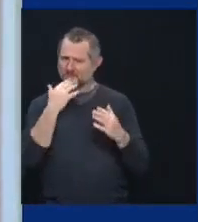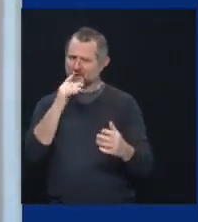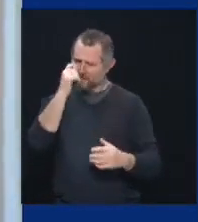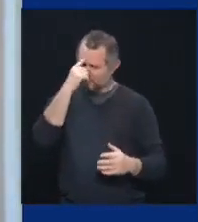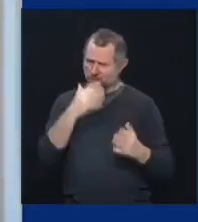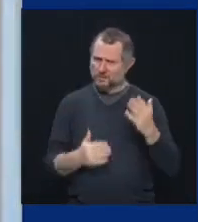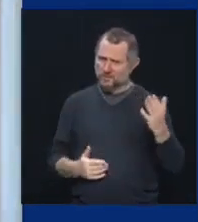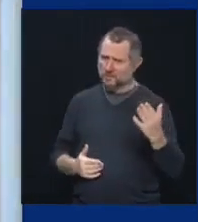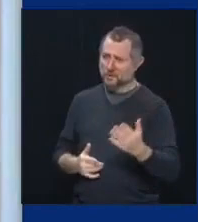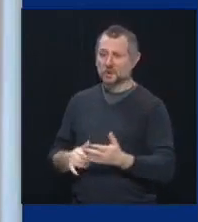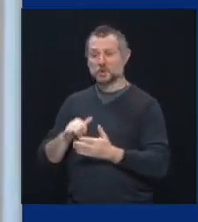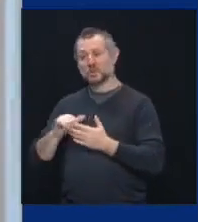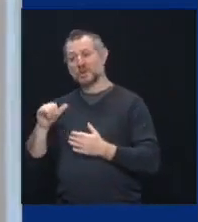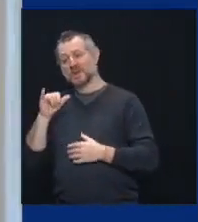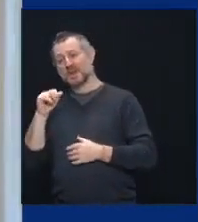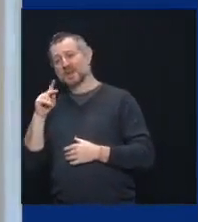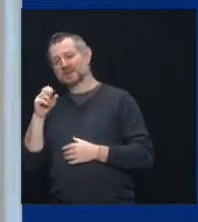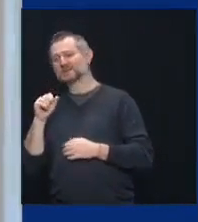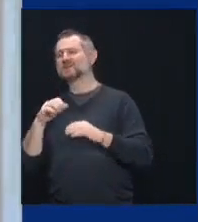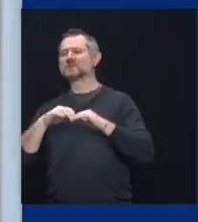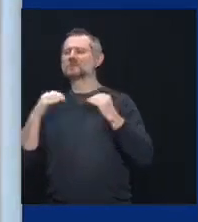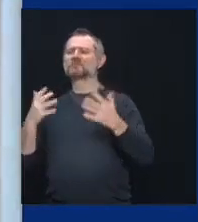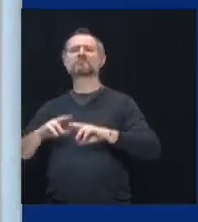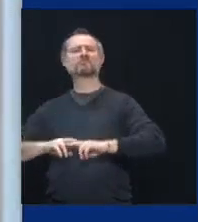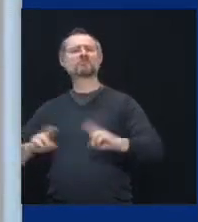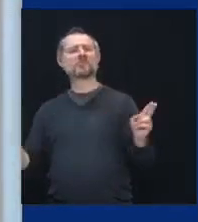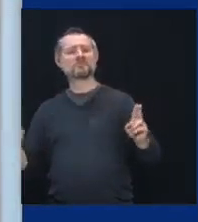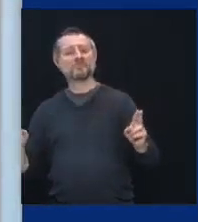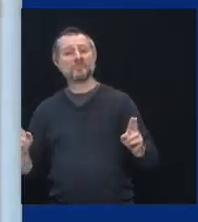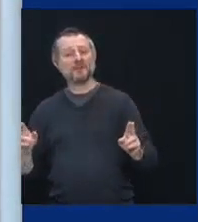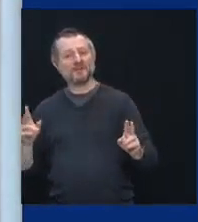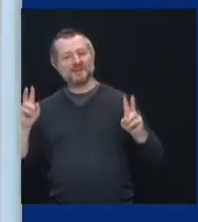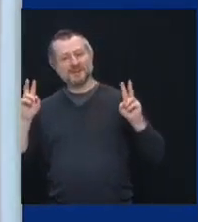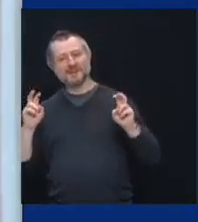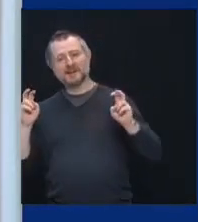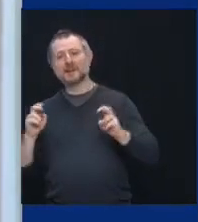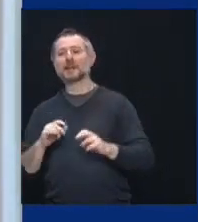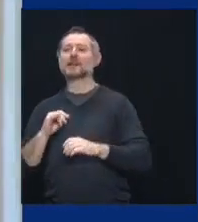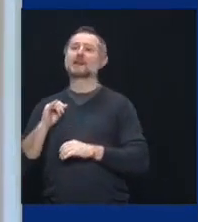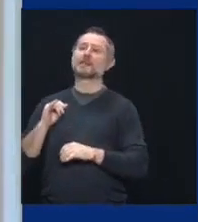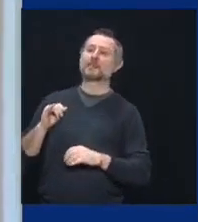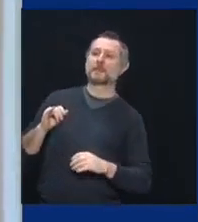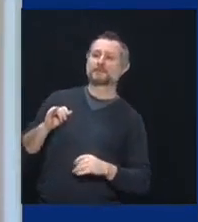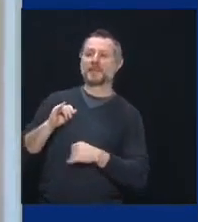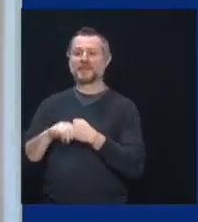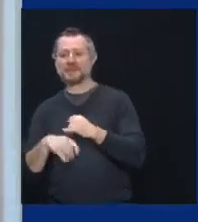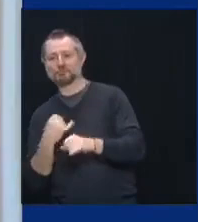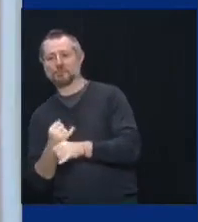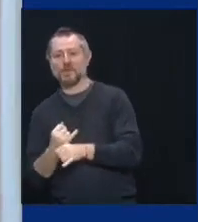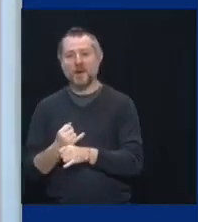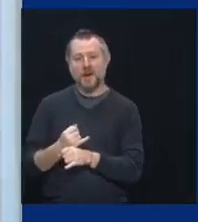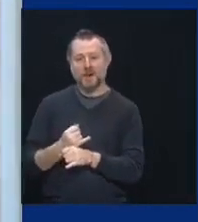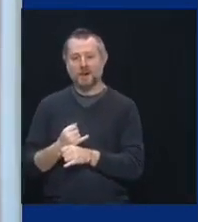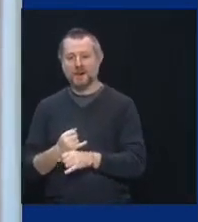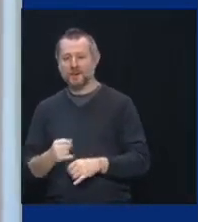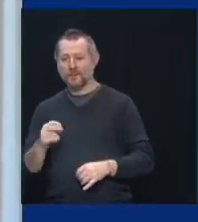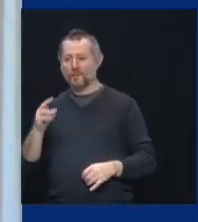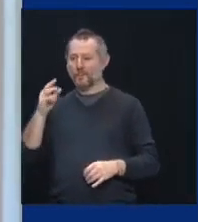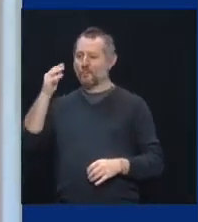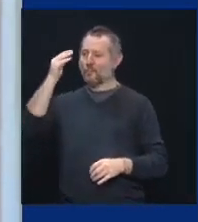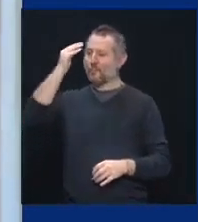Yankee Stadium is ready. It's, uh, the International, uh, Well-Building Institute said Yankee Stadium is the